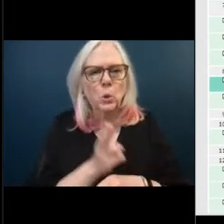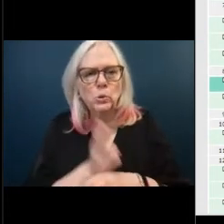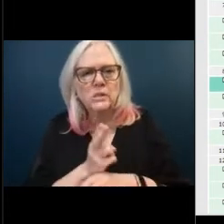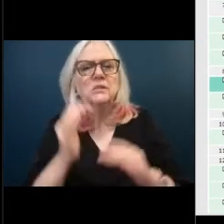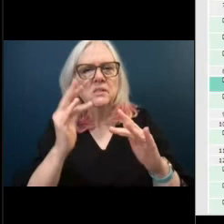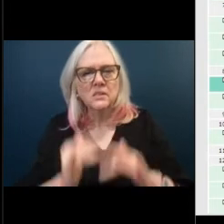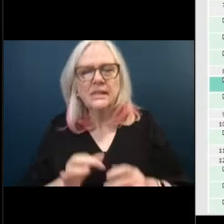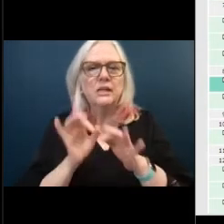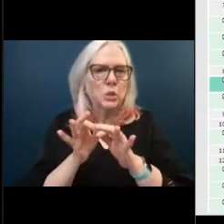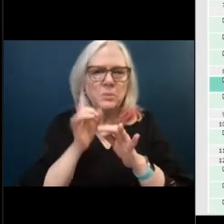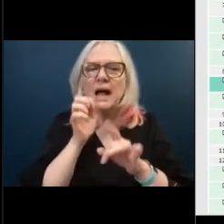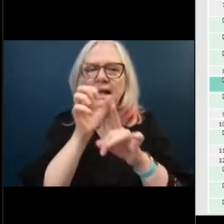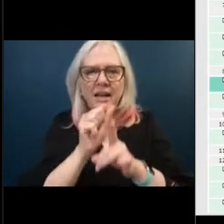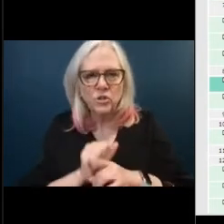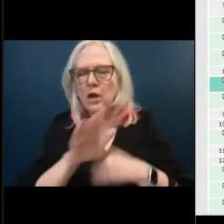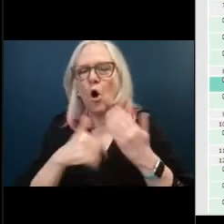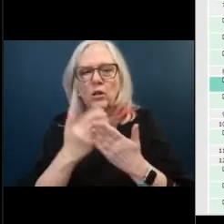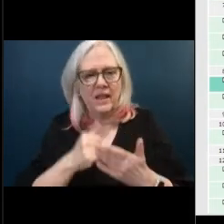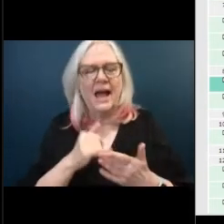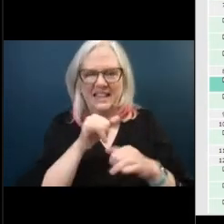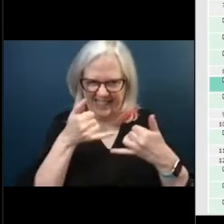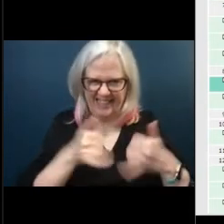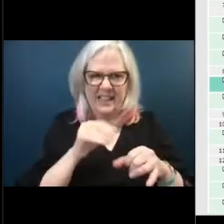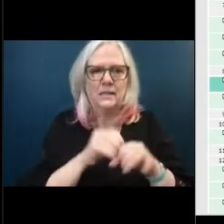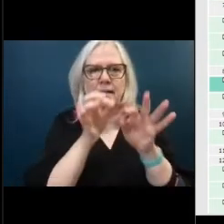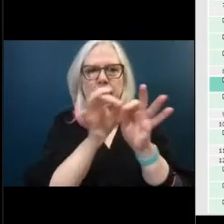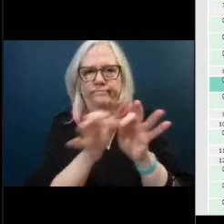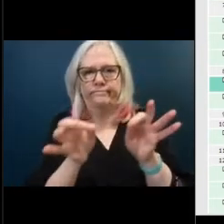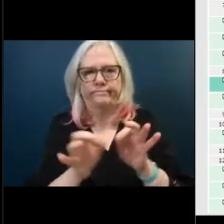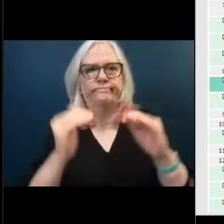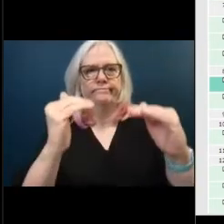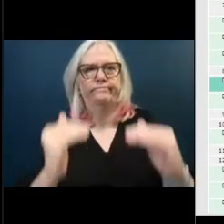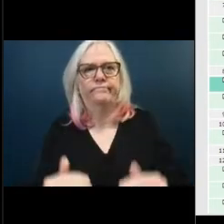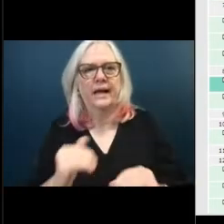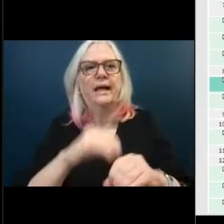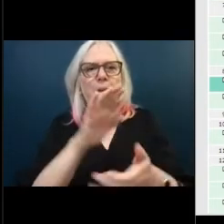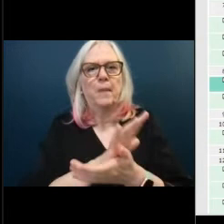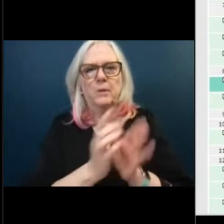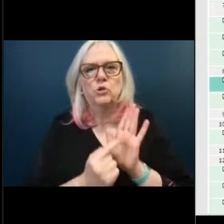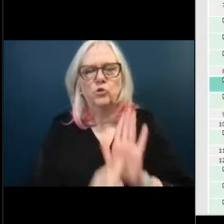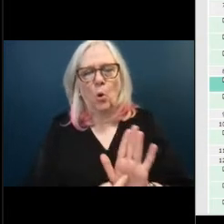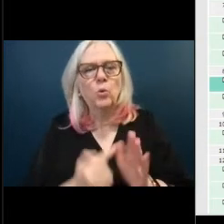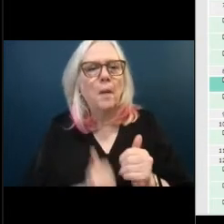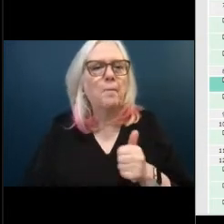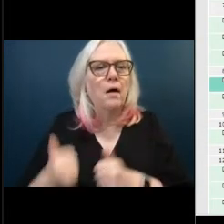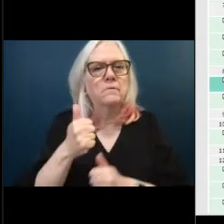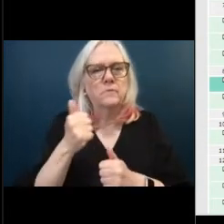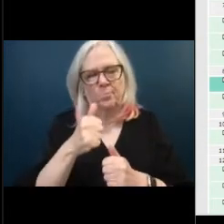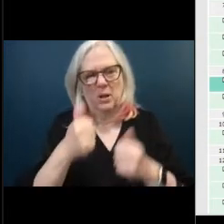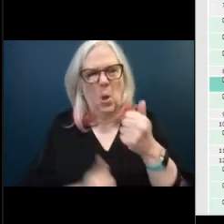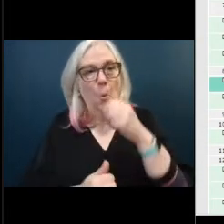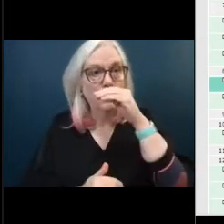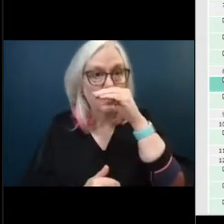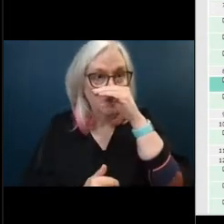preservation requirements to promote incentivize and facilitate the preservation of historically designated properties in the city provided for complex everybody